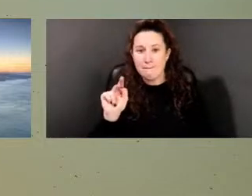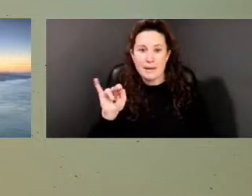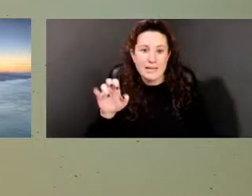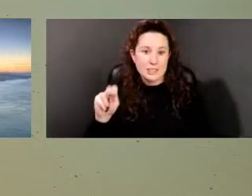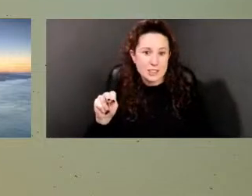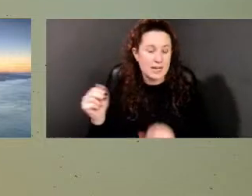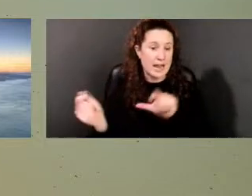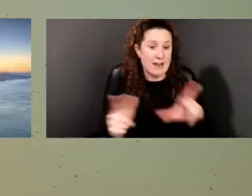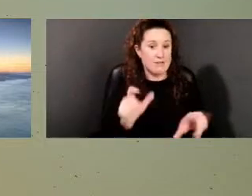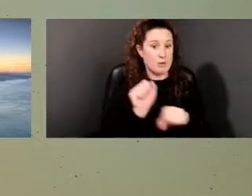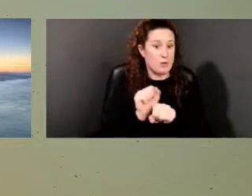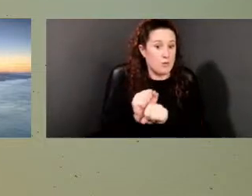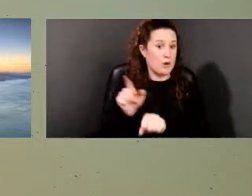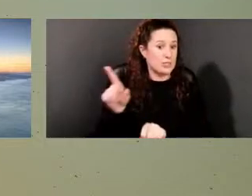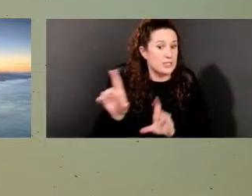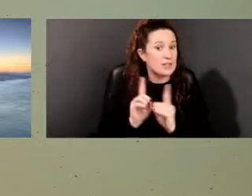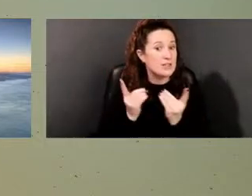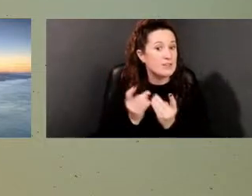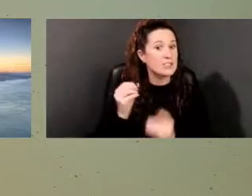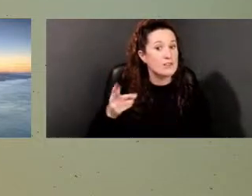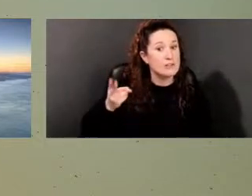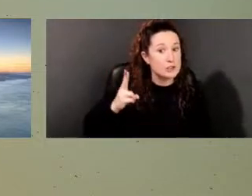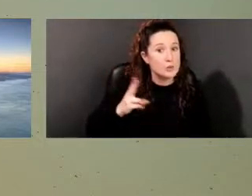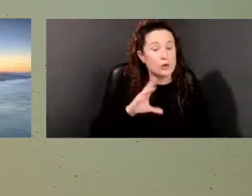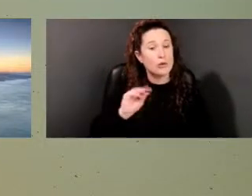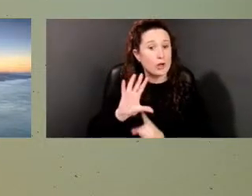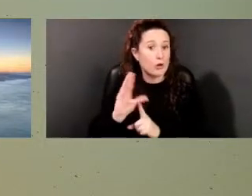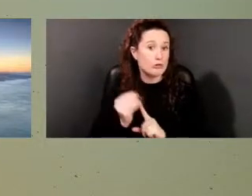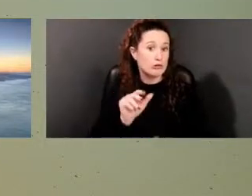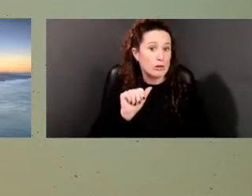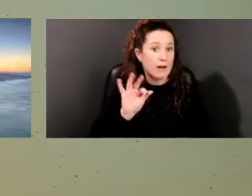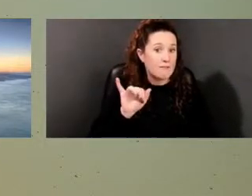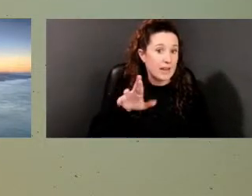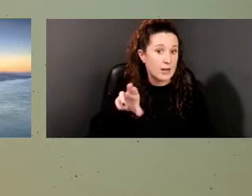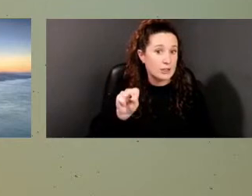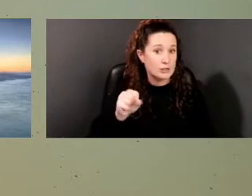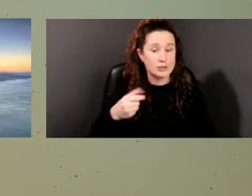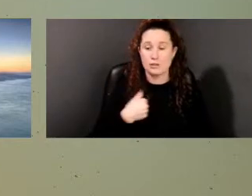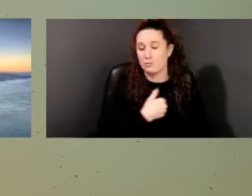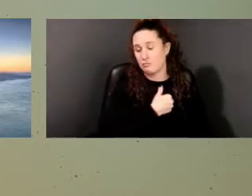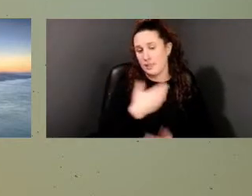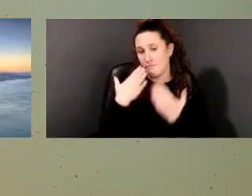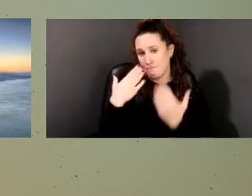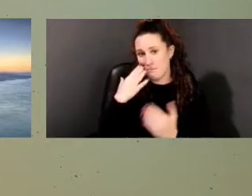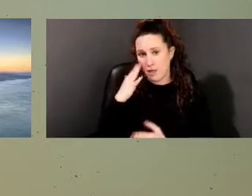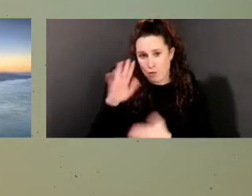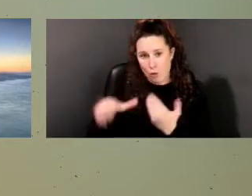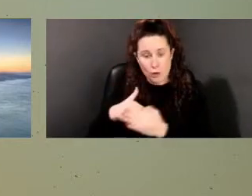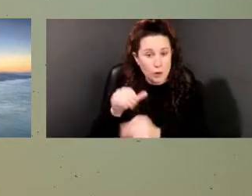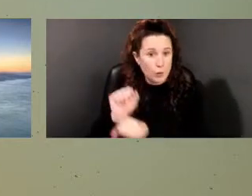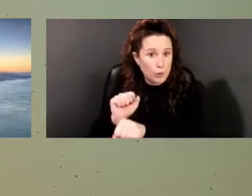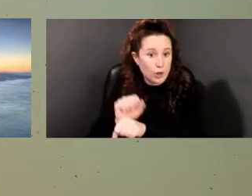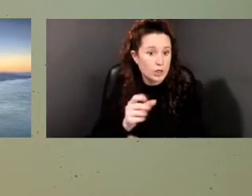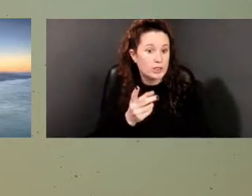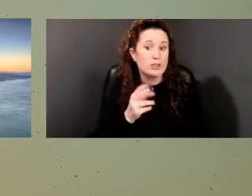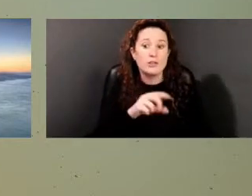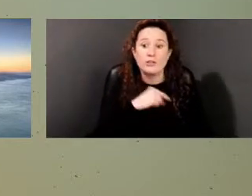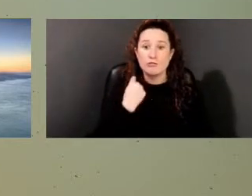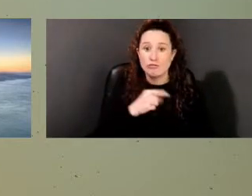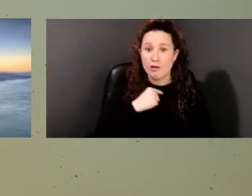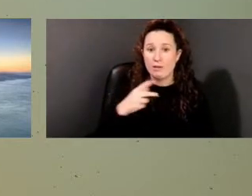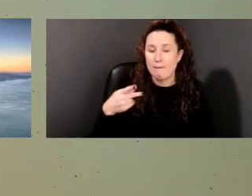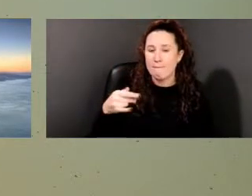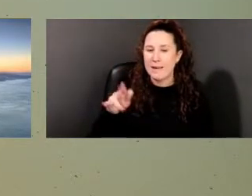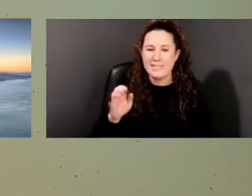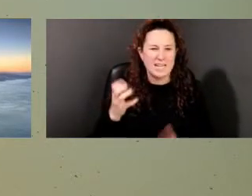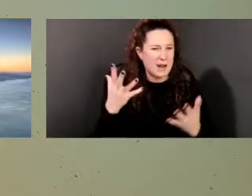the Division of Historical and Cultural Affairs. We appreciate your work, Reverend Page, I always want to call